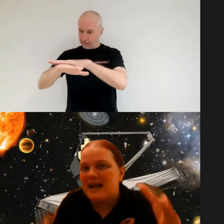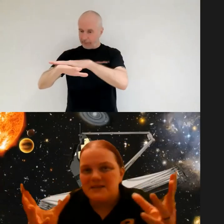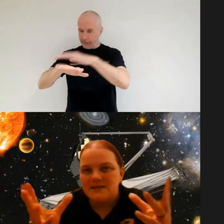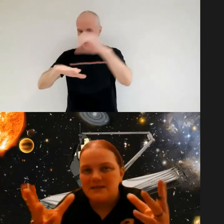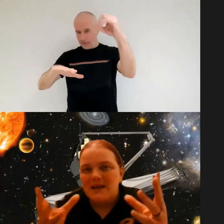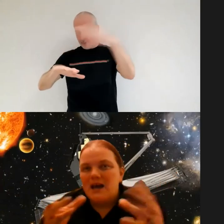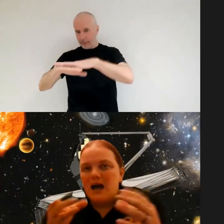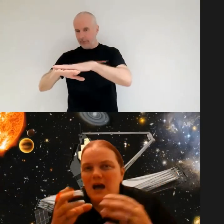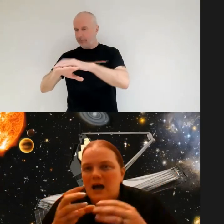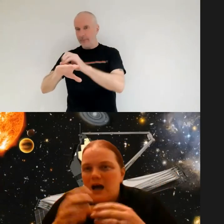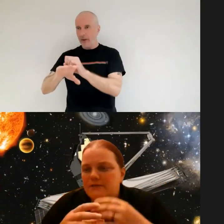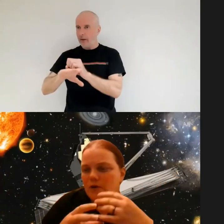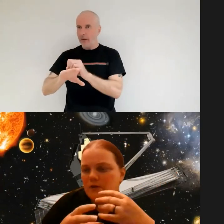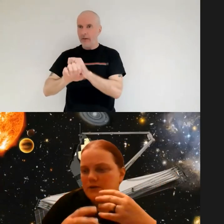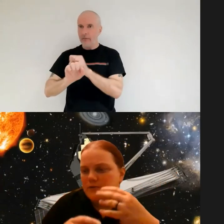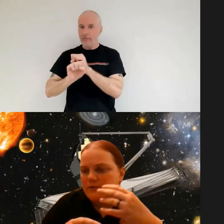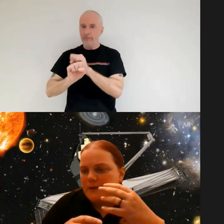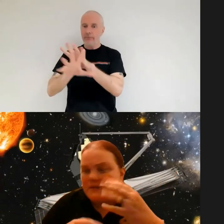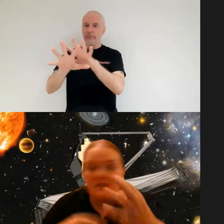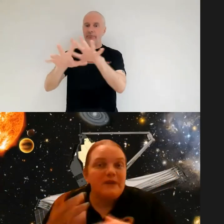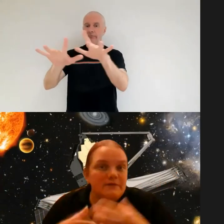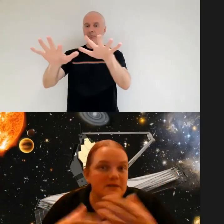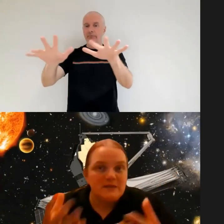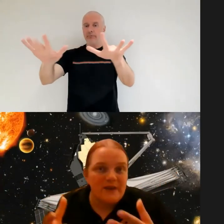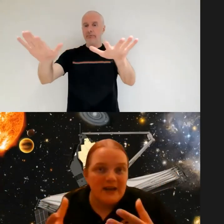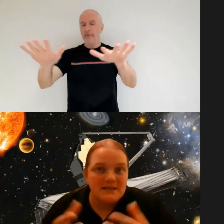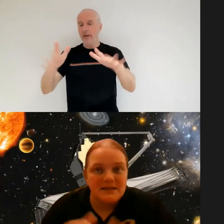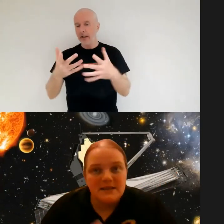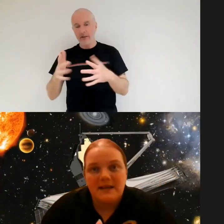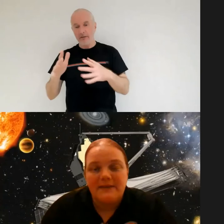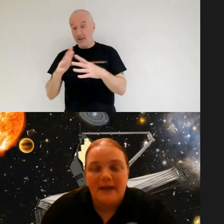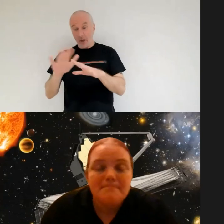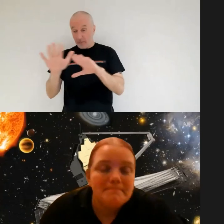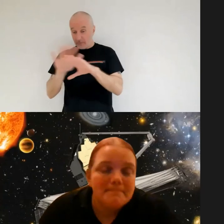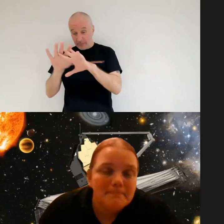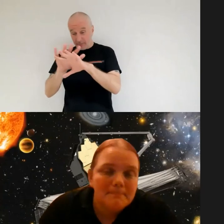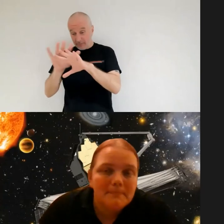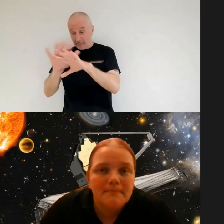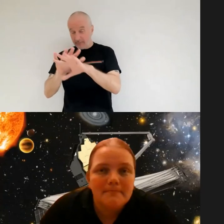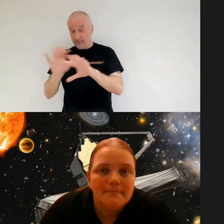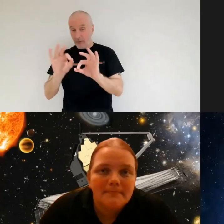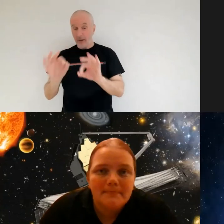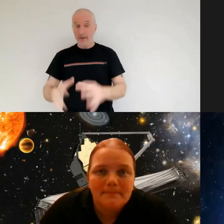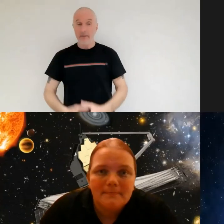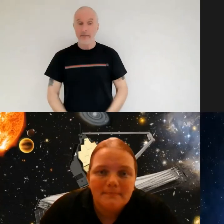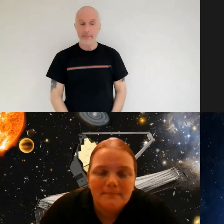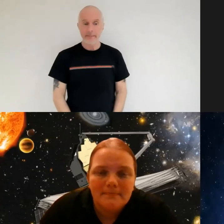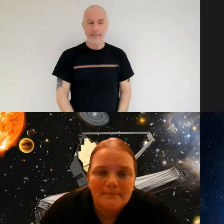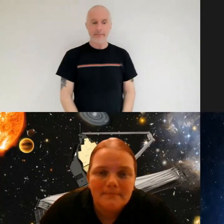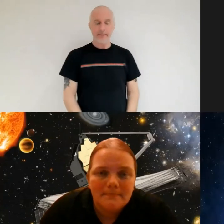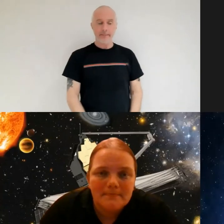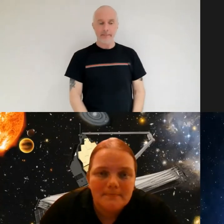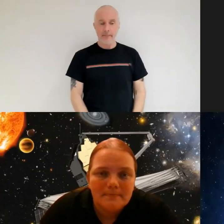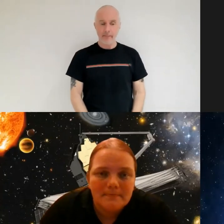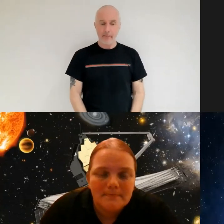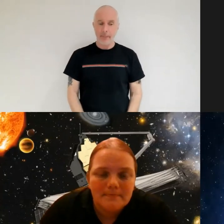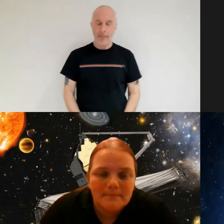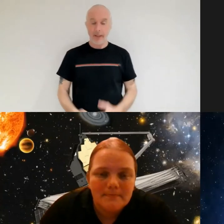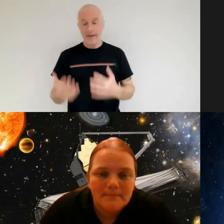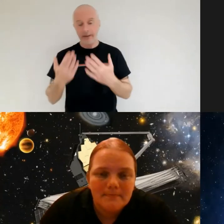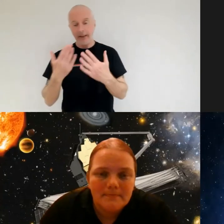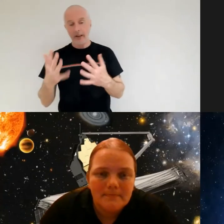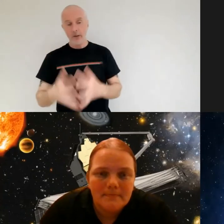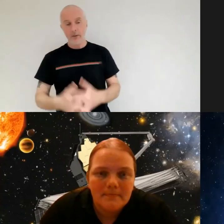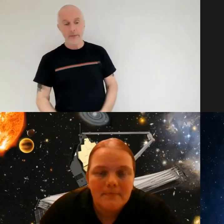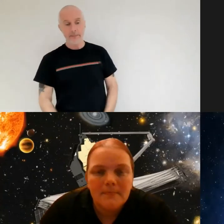get scattered uh and not you know develop interference effects and things like that fabulous thank you safely